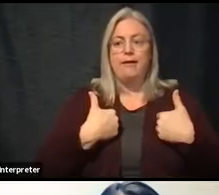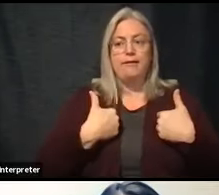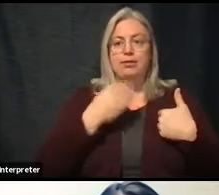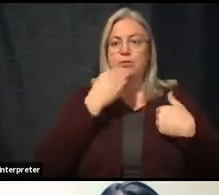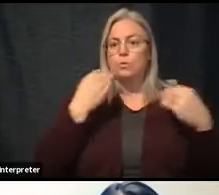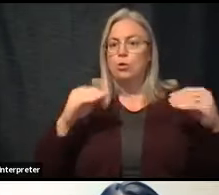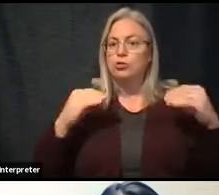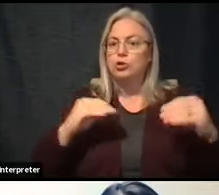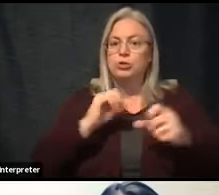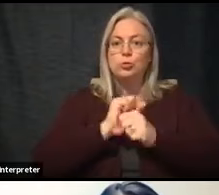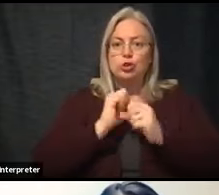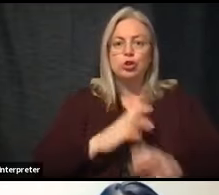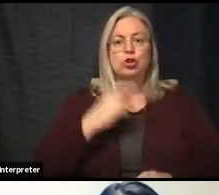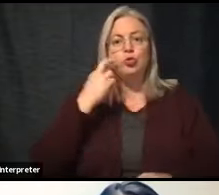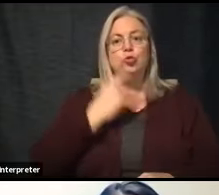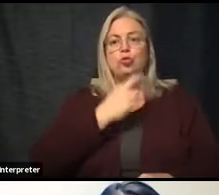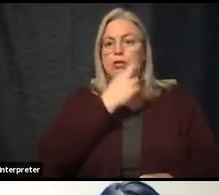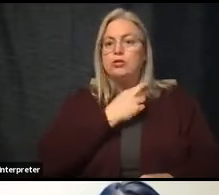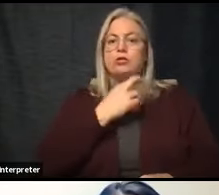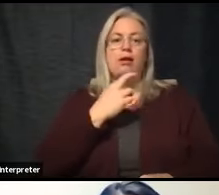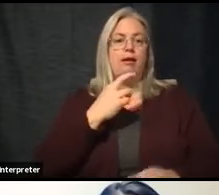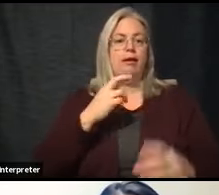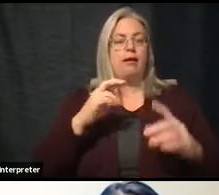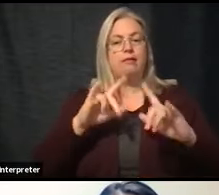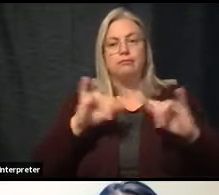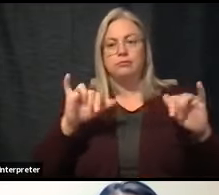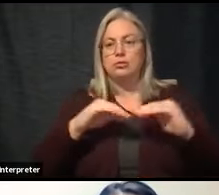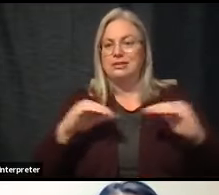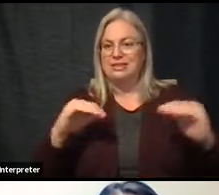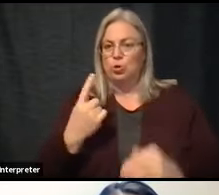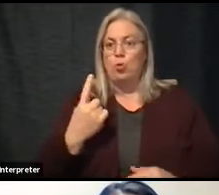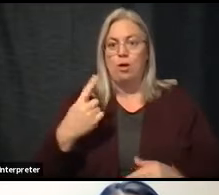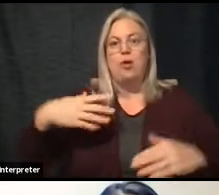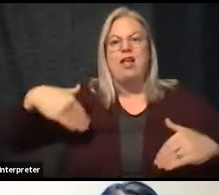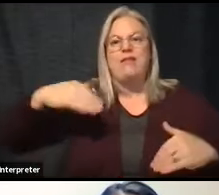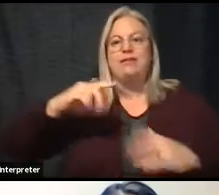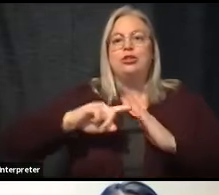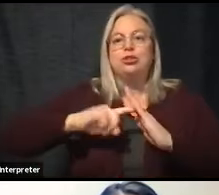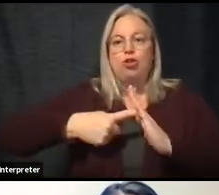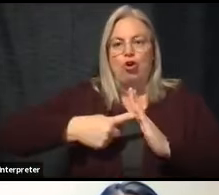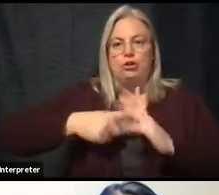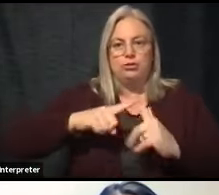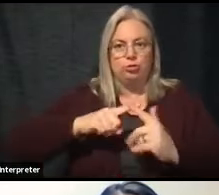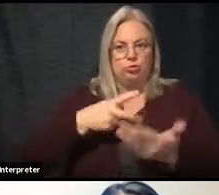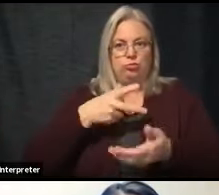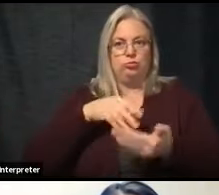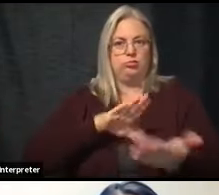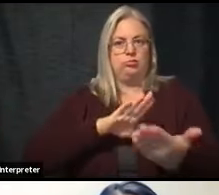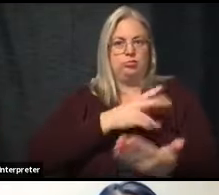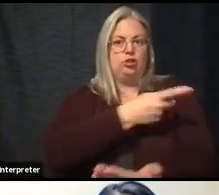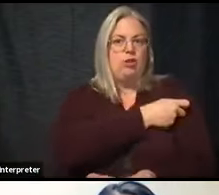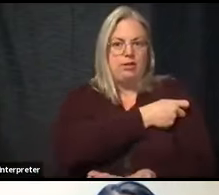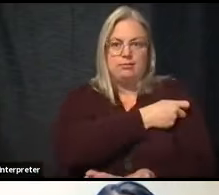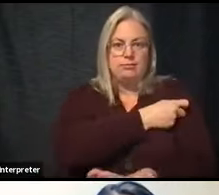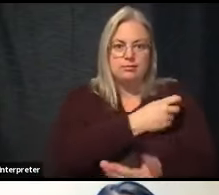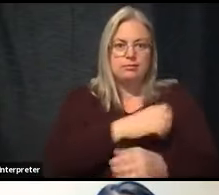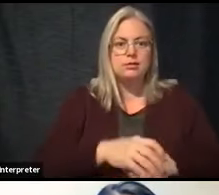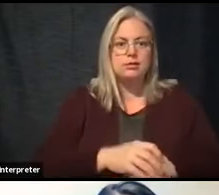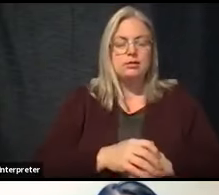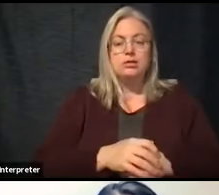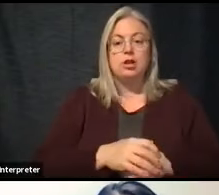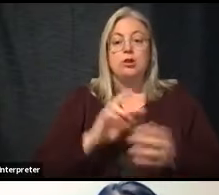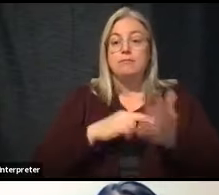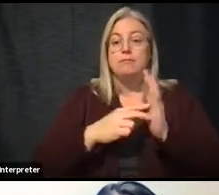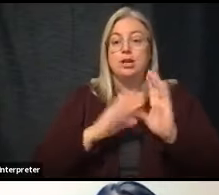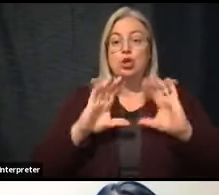workers, restaurant bars, also in tier one that we have not even started to address. So groups are not getting